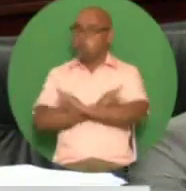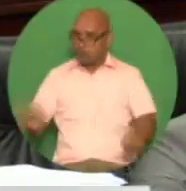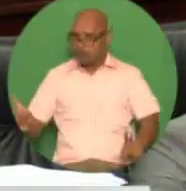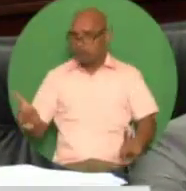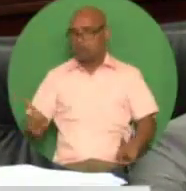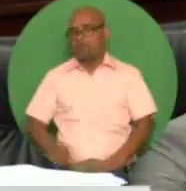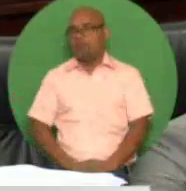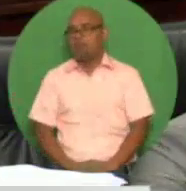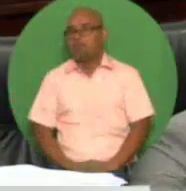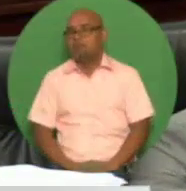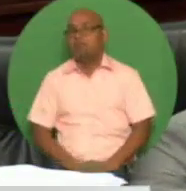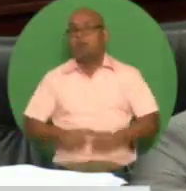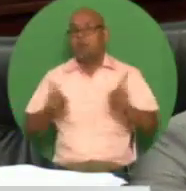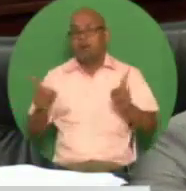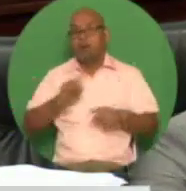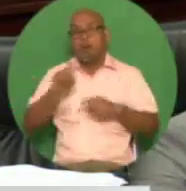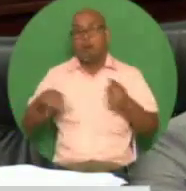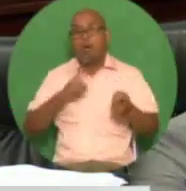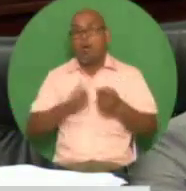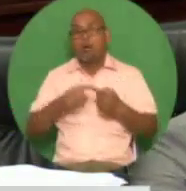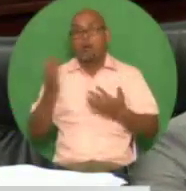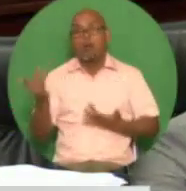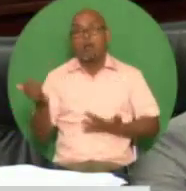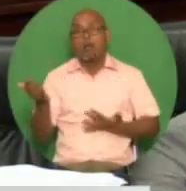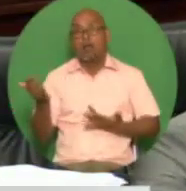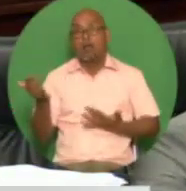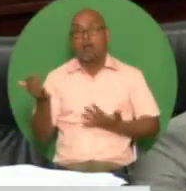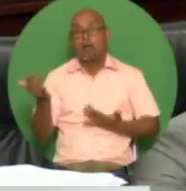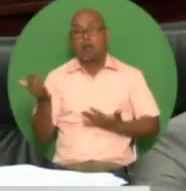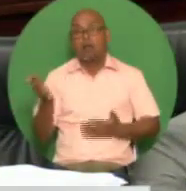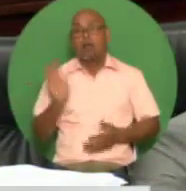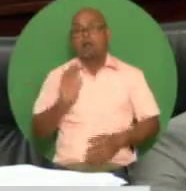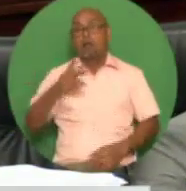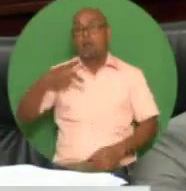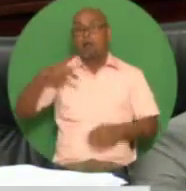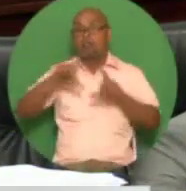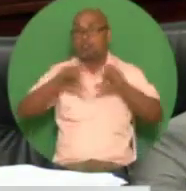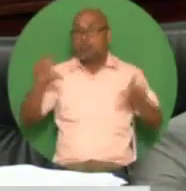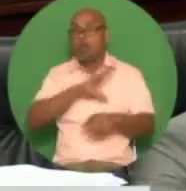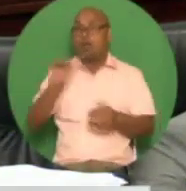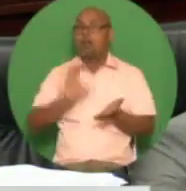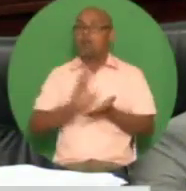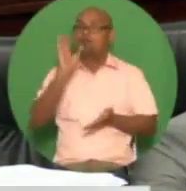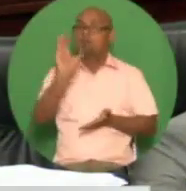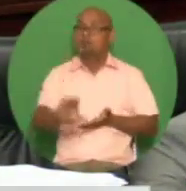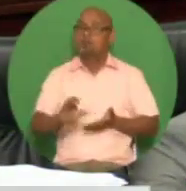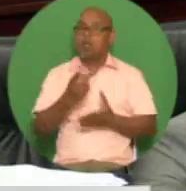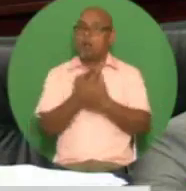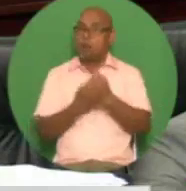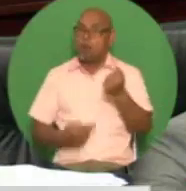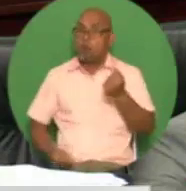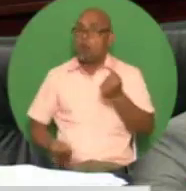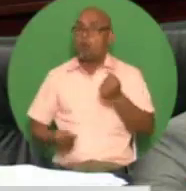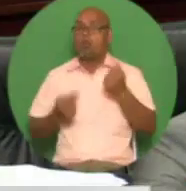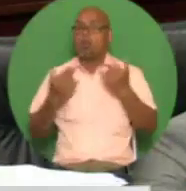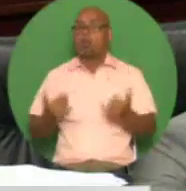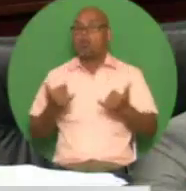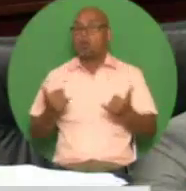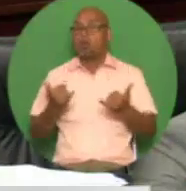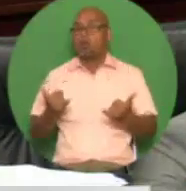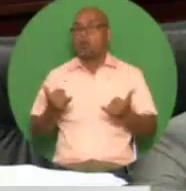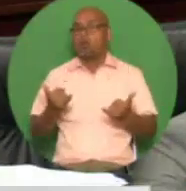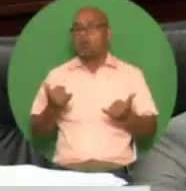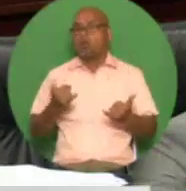their final pensions and gratuities are determined I propose to pay the minimum public service pension of $3